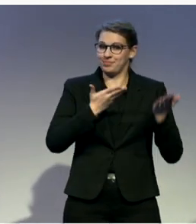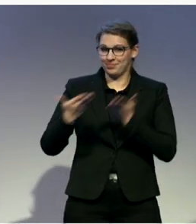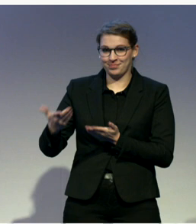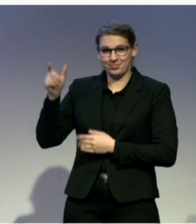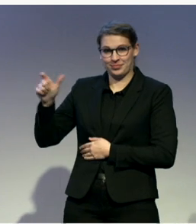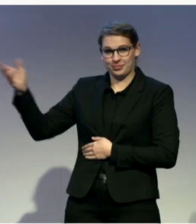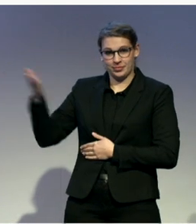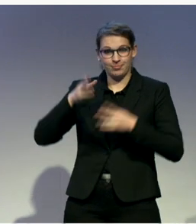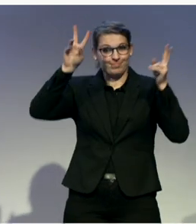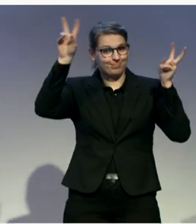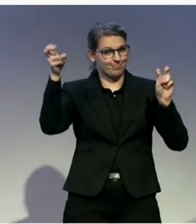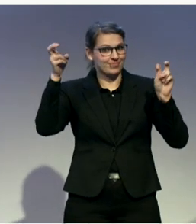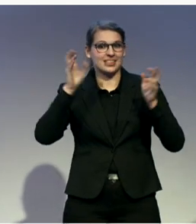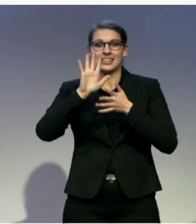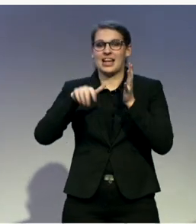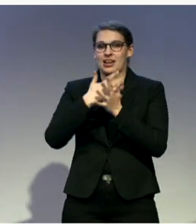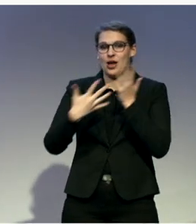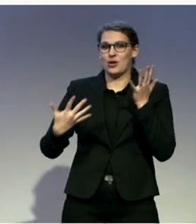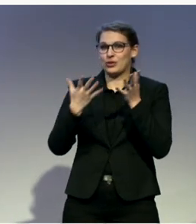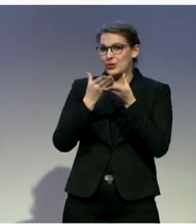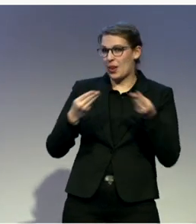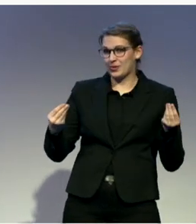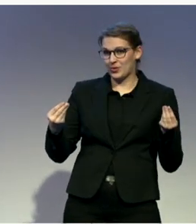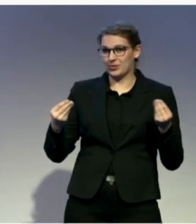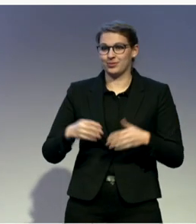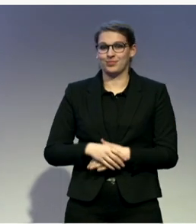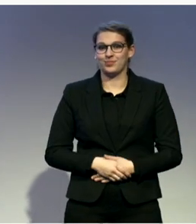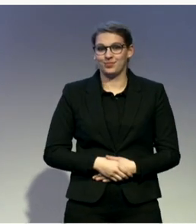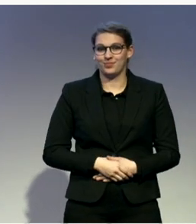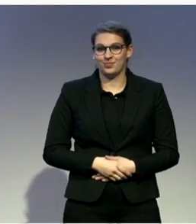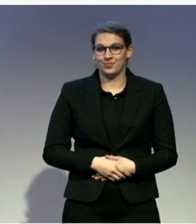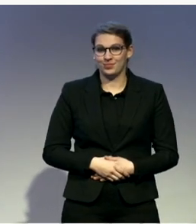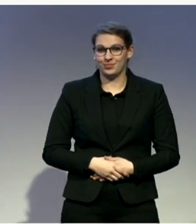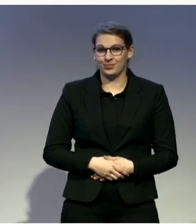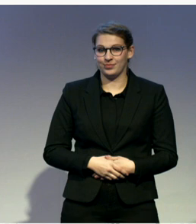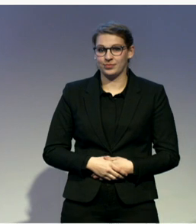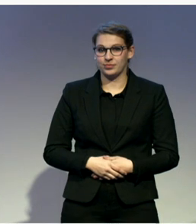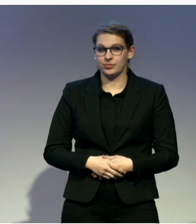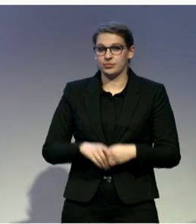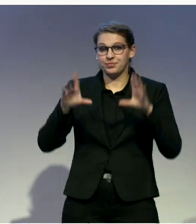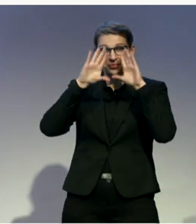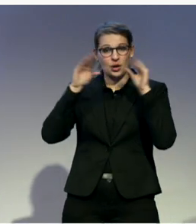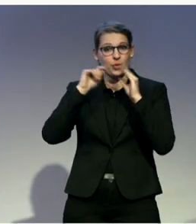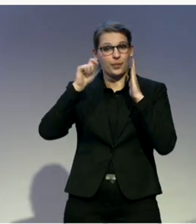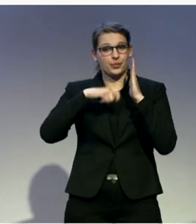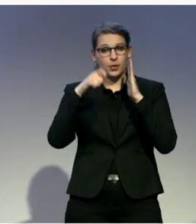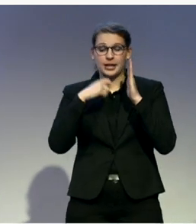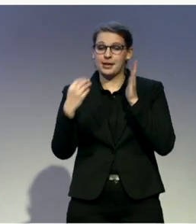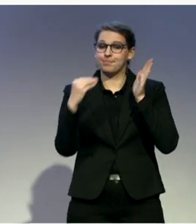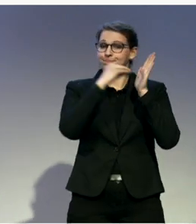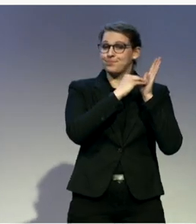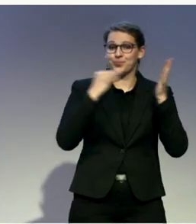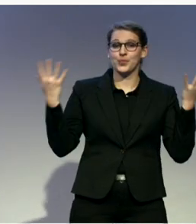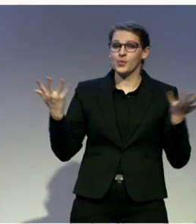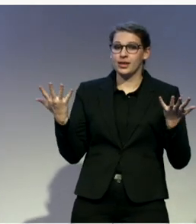The Xero Project website stated that this session introduces a range of initiatives promoting and supporting greater